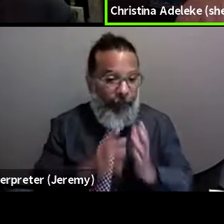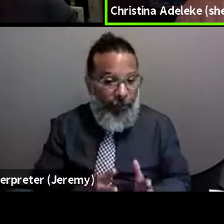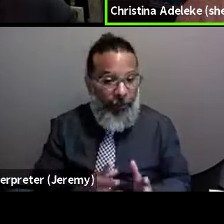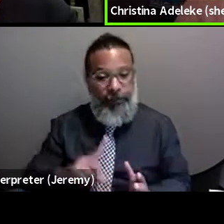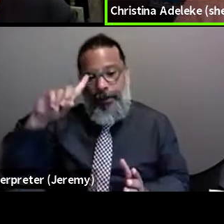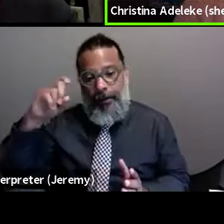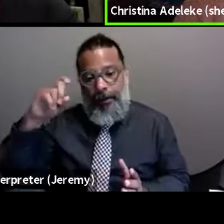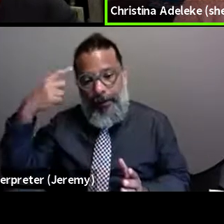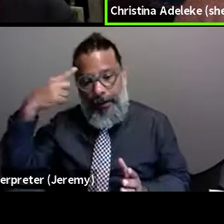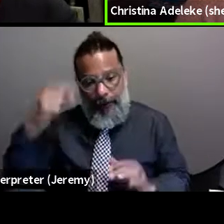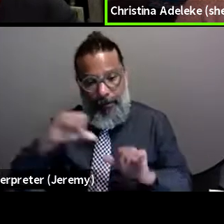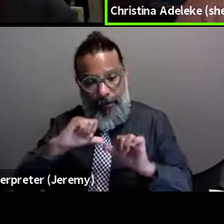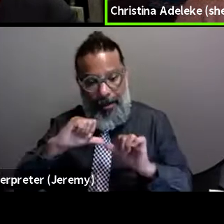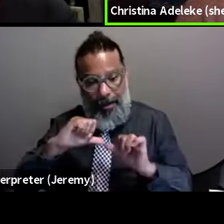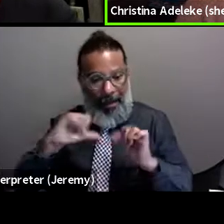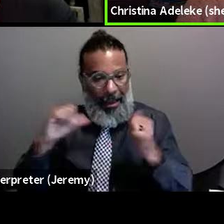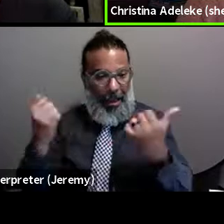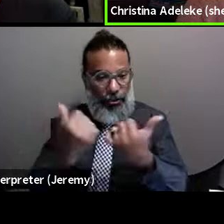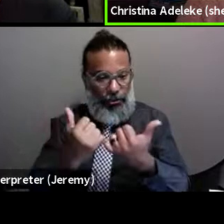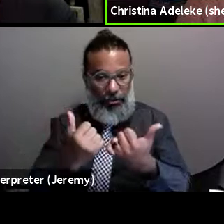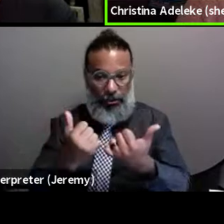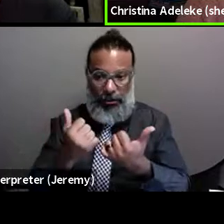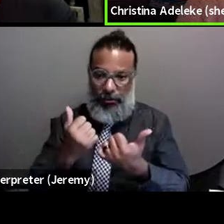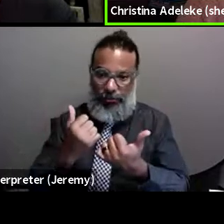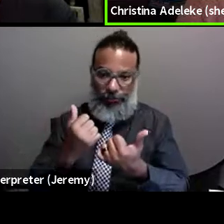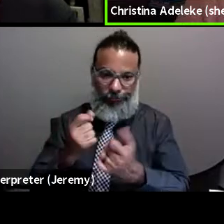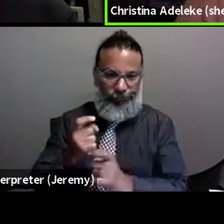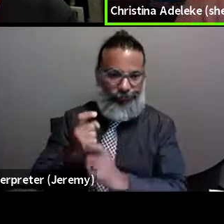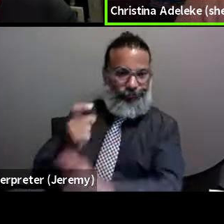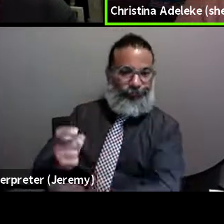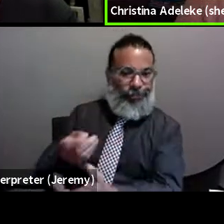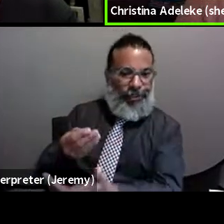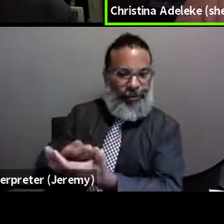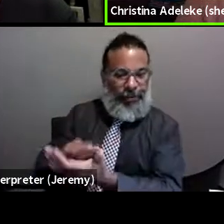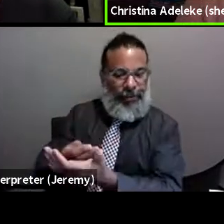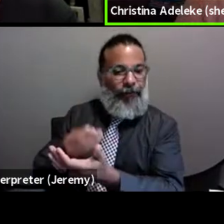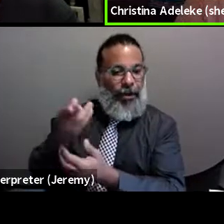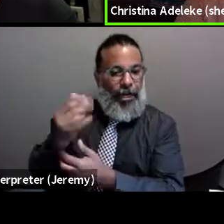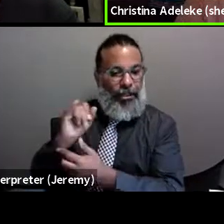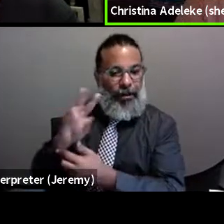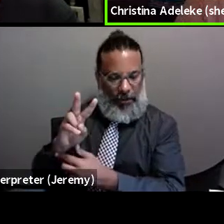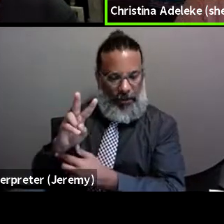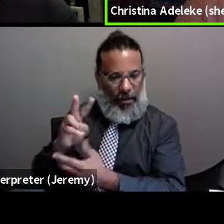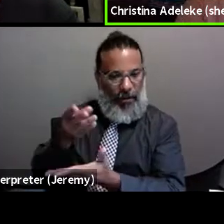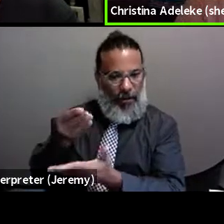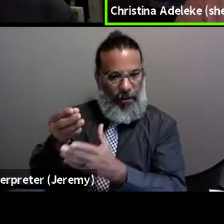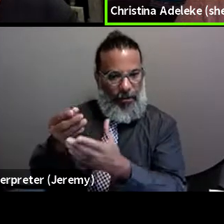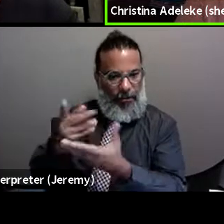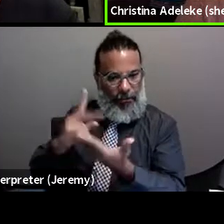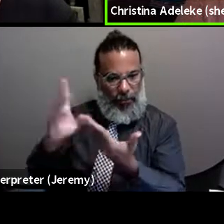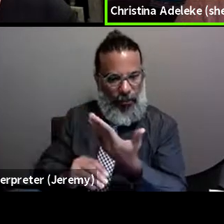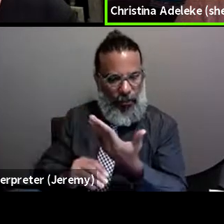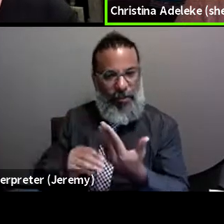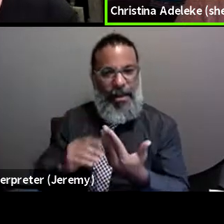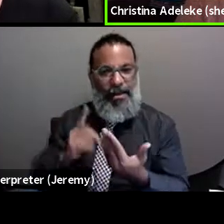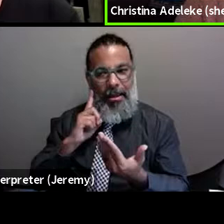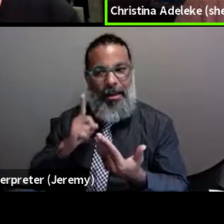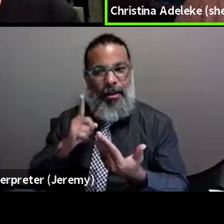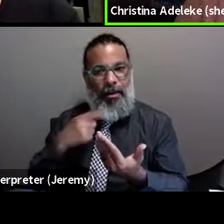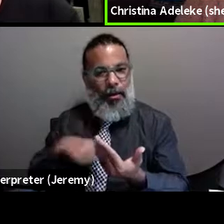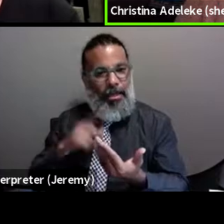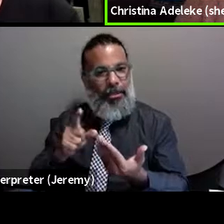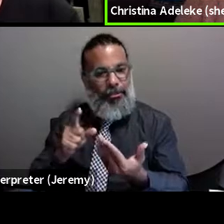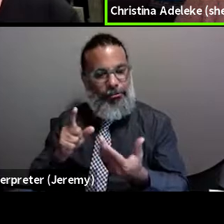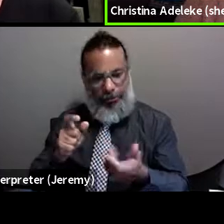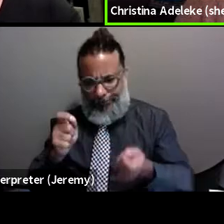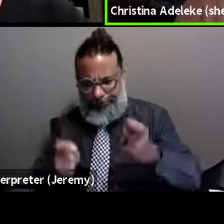with funding, you know, HIV programs, we need to, you know, kind of recalibrate our standards